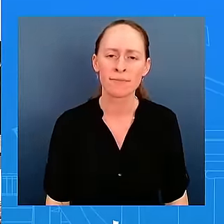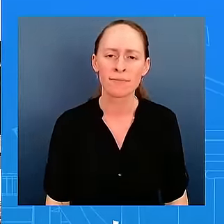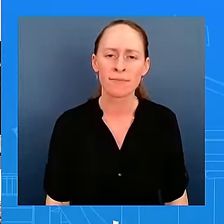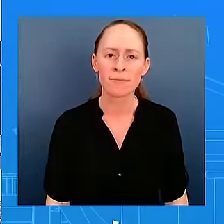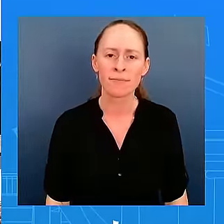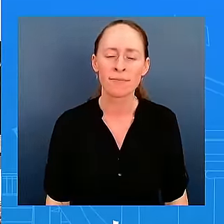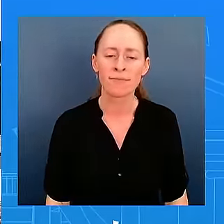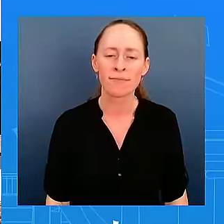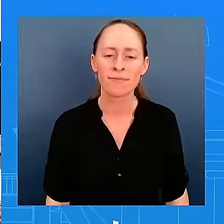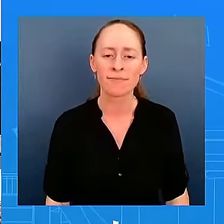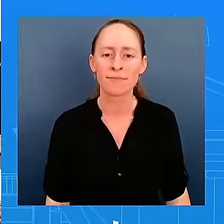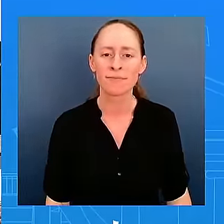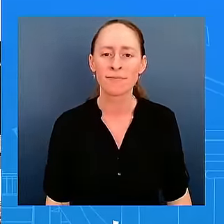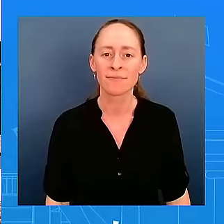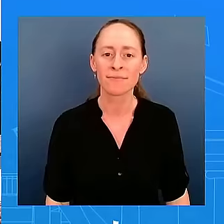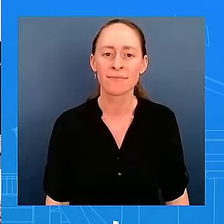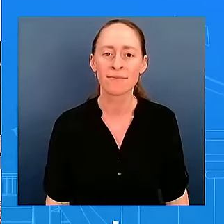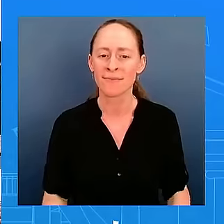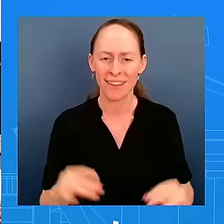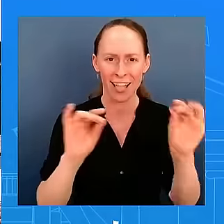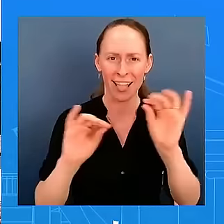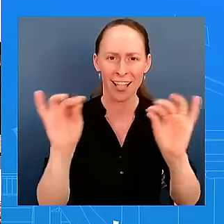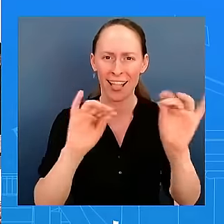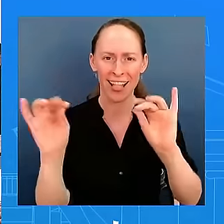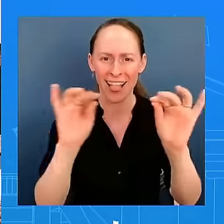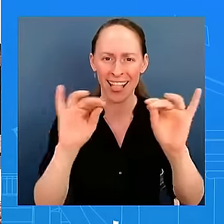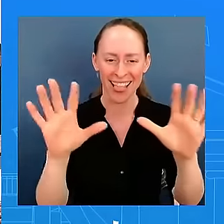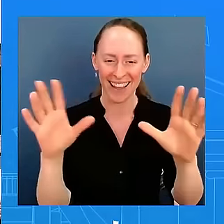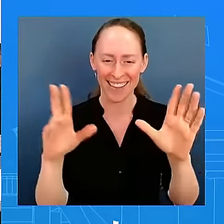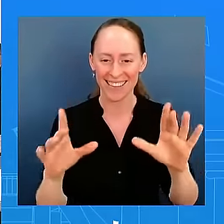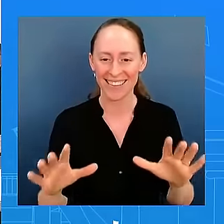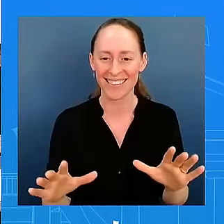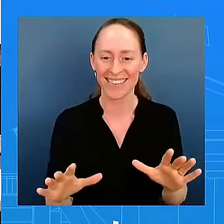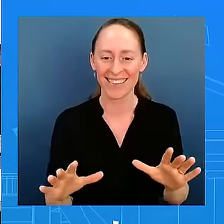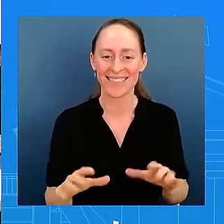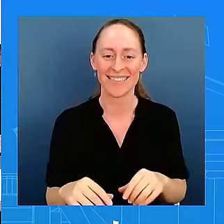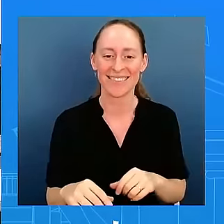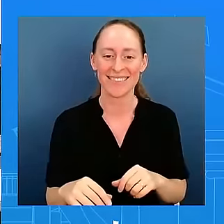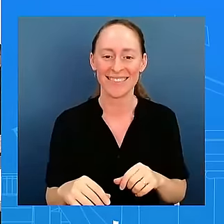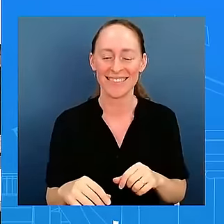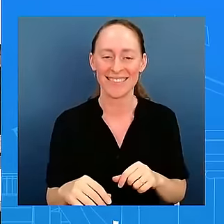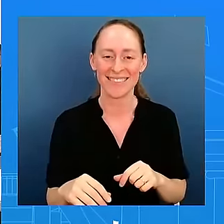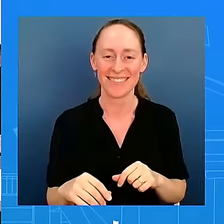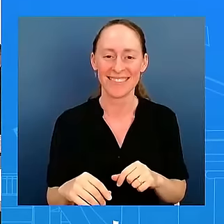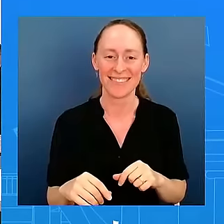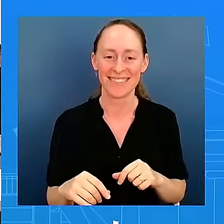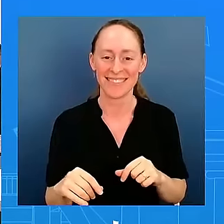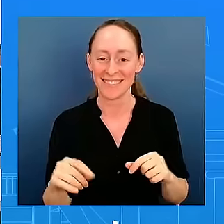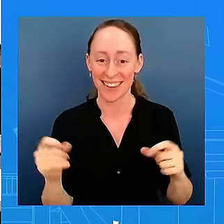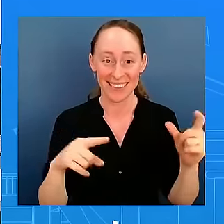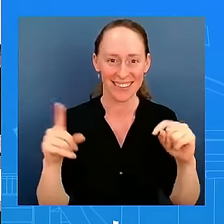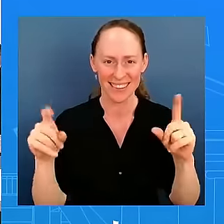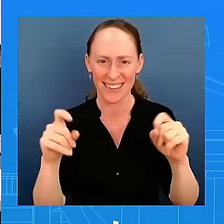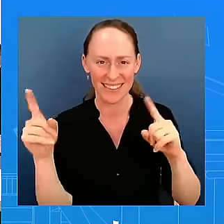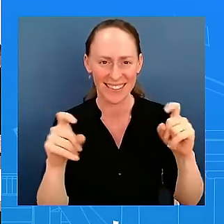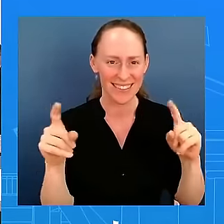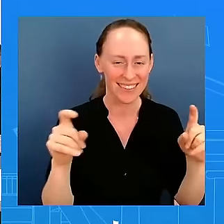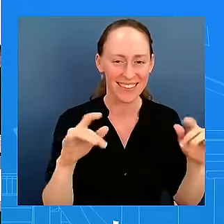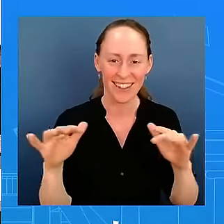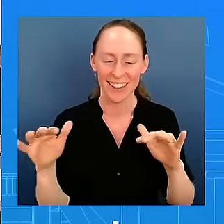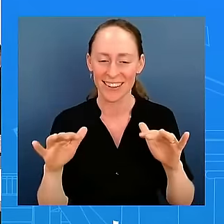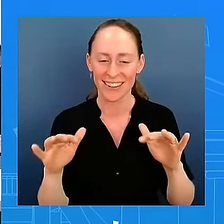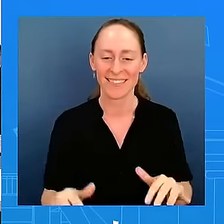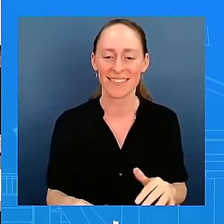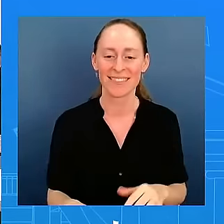Thank you. Thank you, Colleen, and thank you, John. I have two questions. Recently, American families